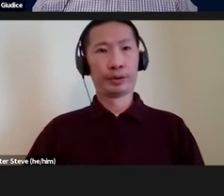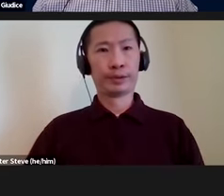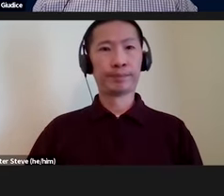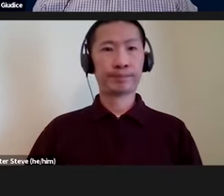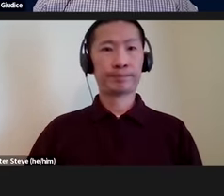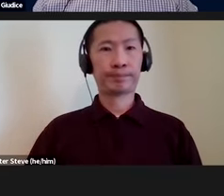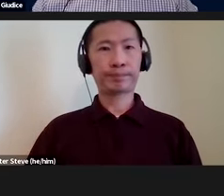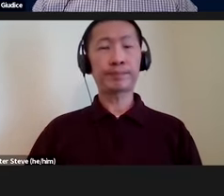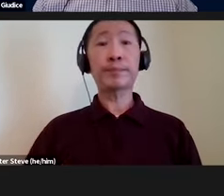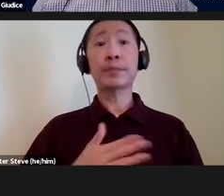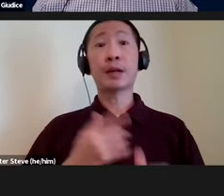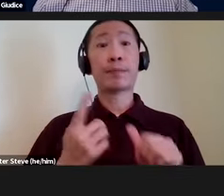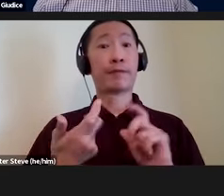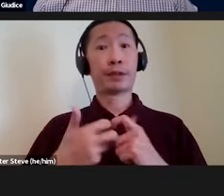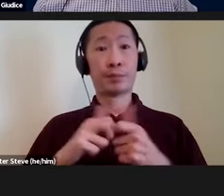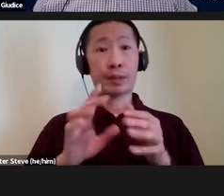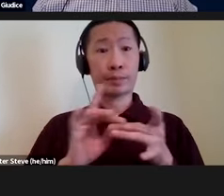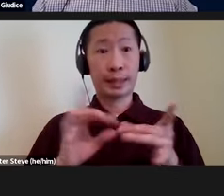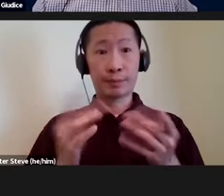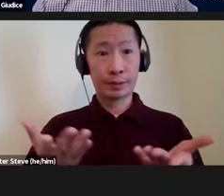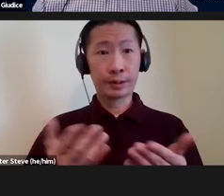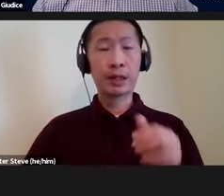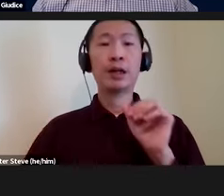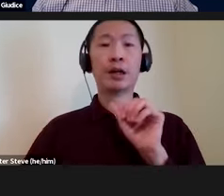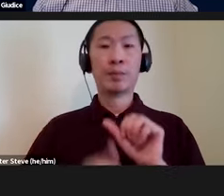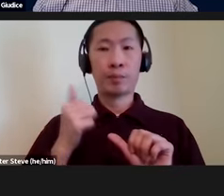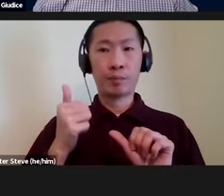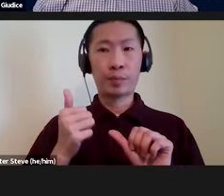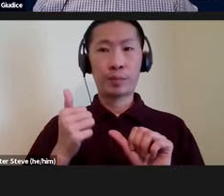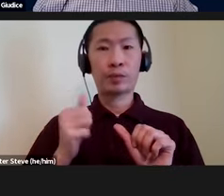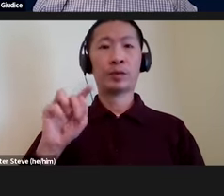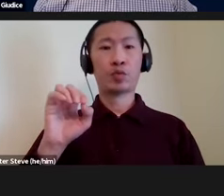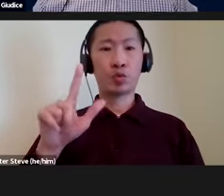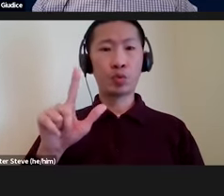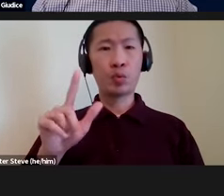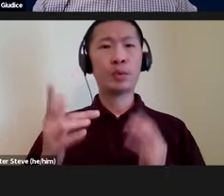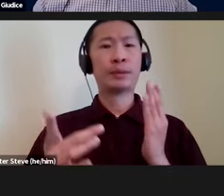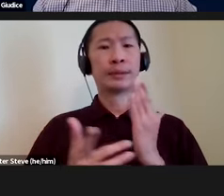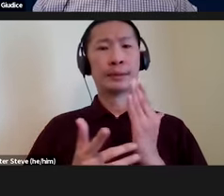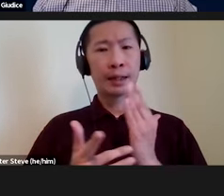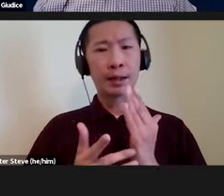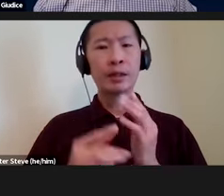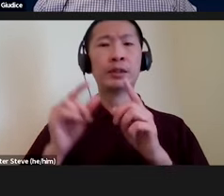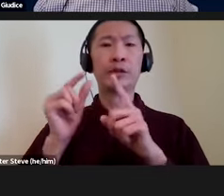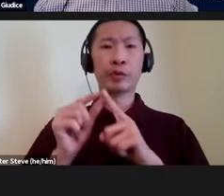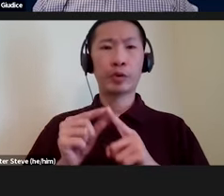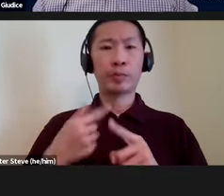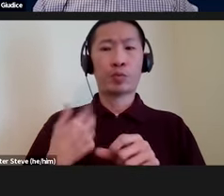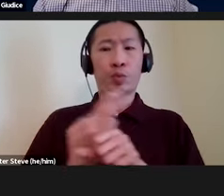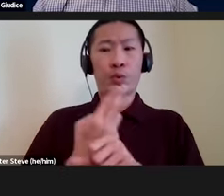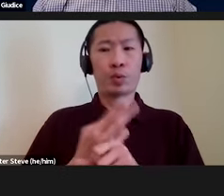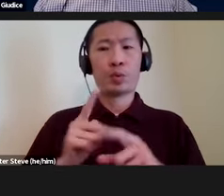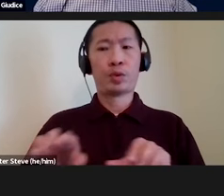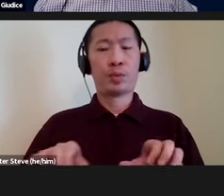So, my first problem statement is that most of the tools and technologies and terminology that we use to